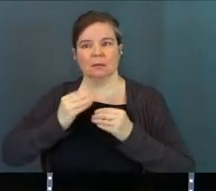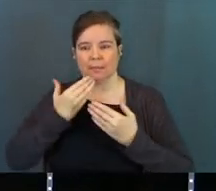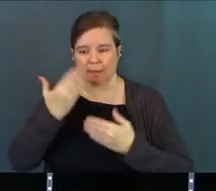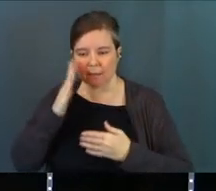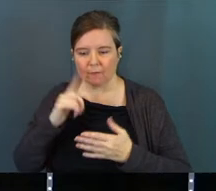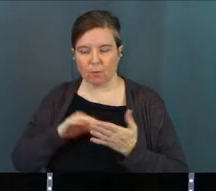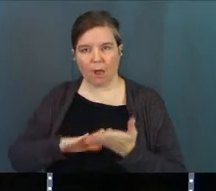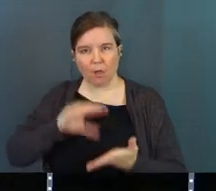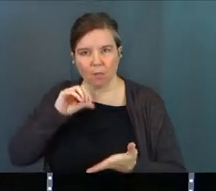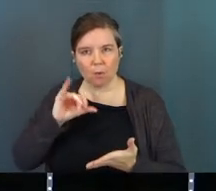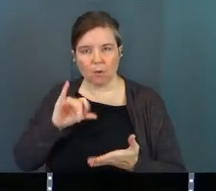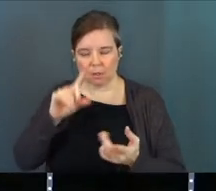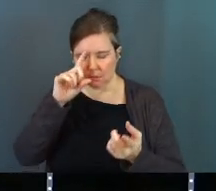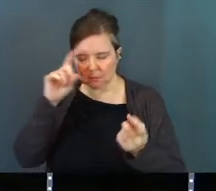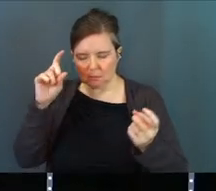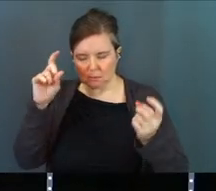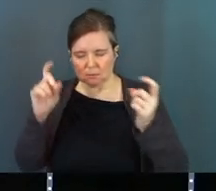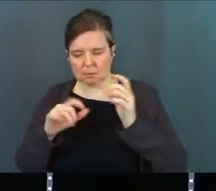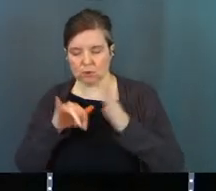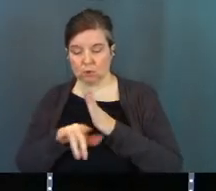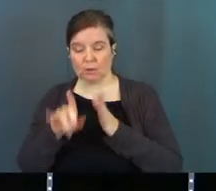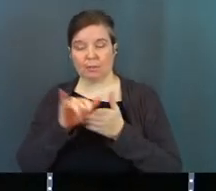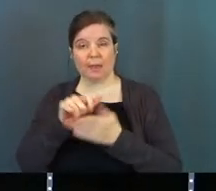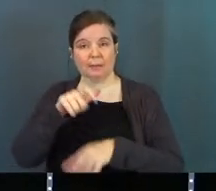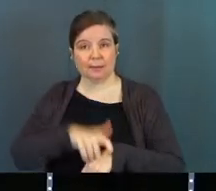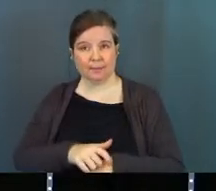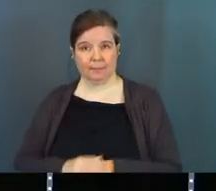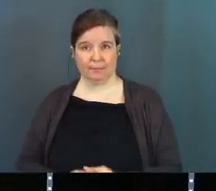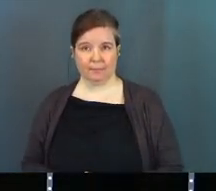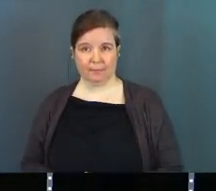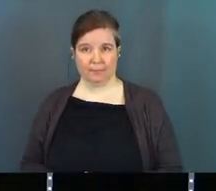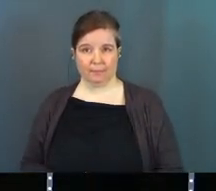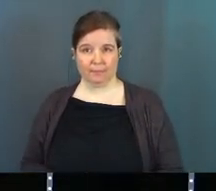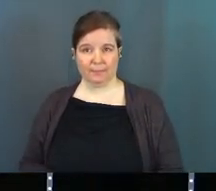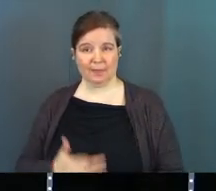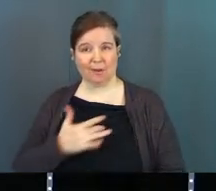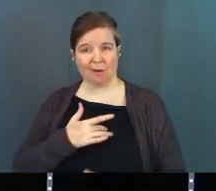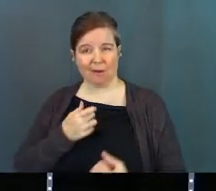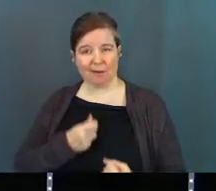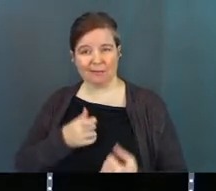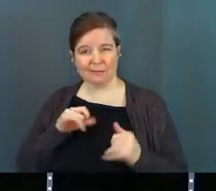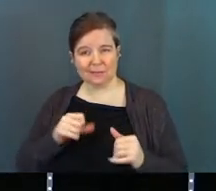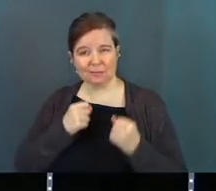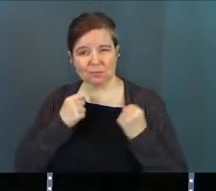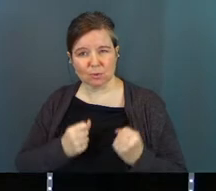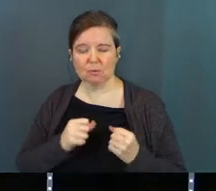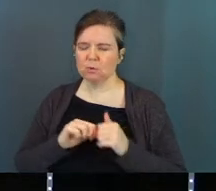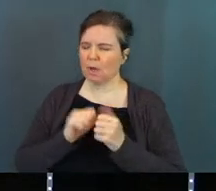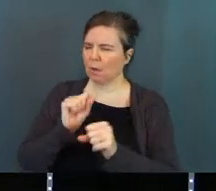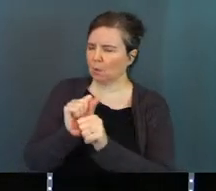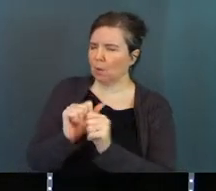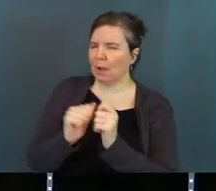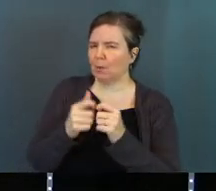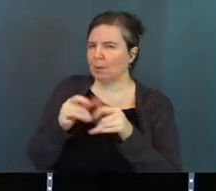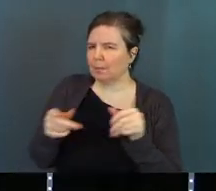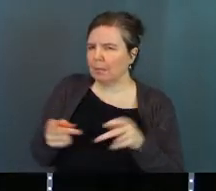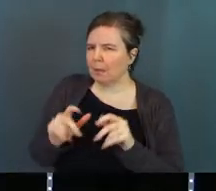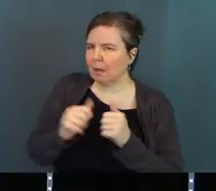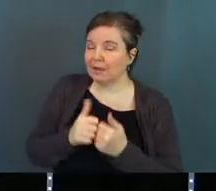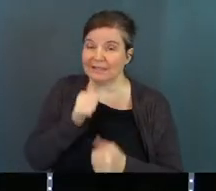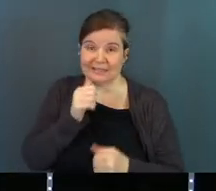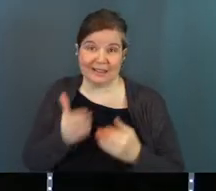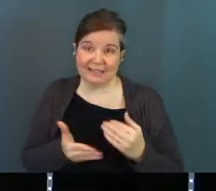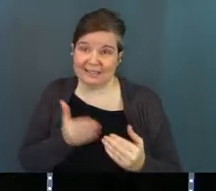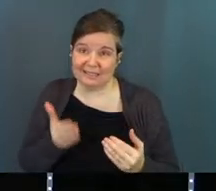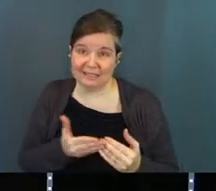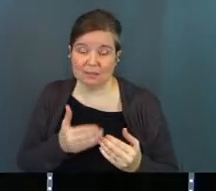Thank God for what I learned, what I grew in, in that time. So how does that work then? How do we get to that place? Because again, it's